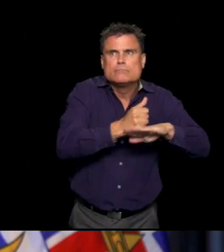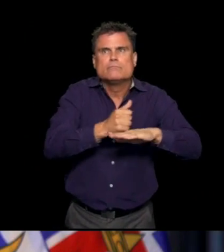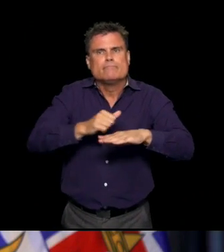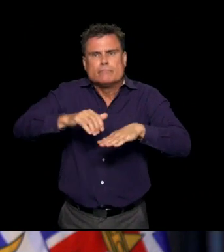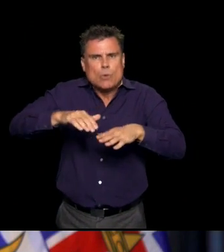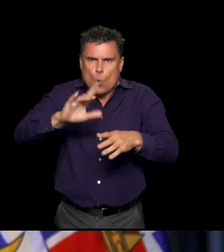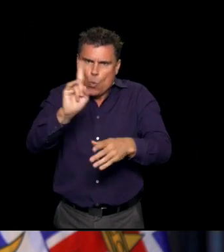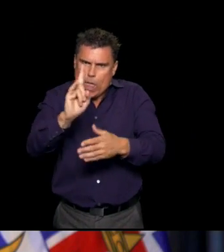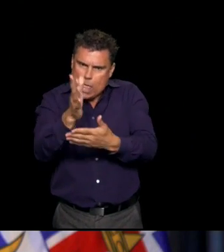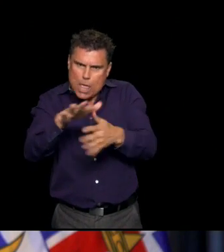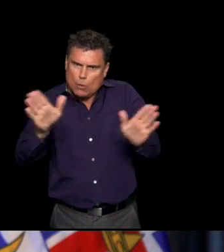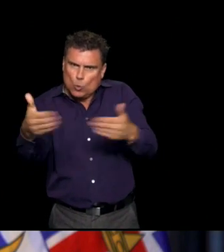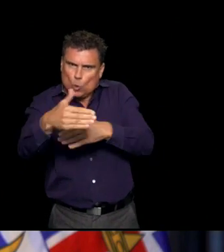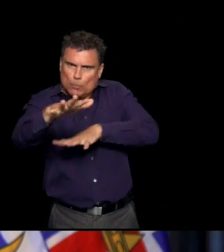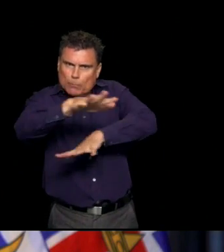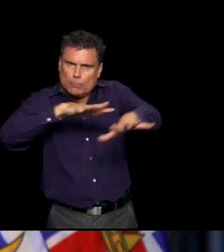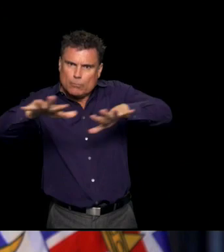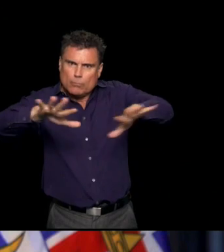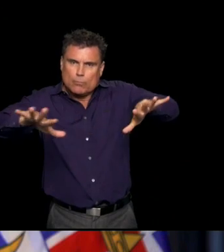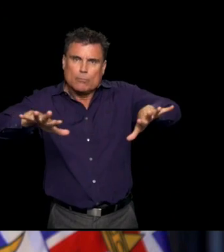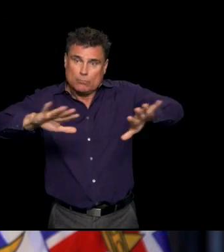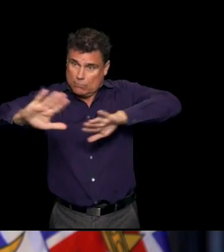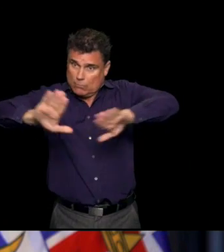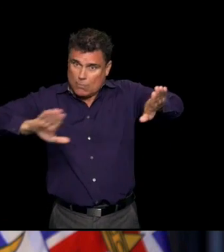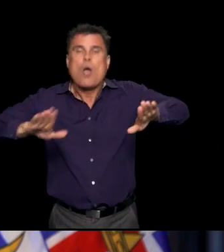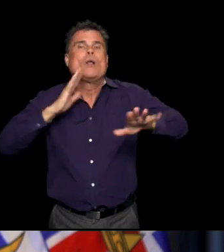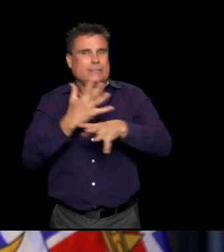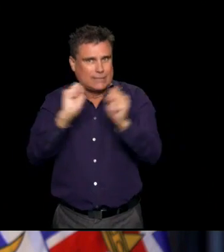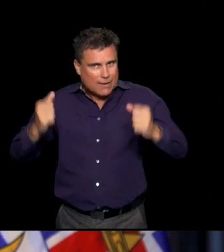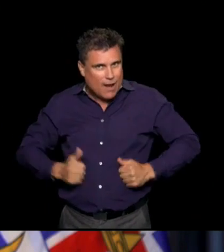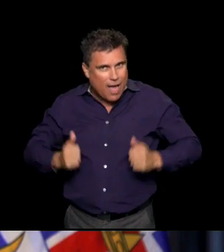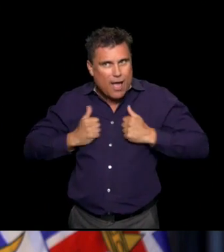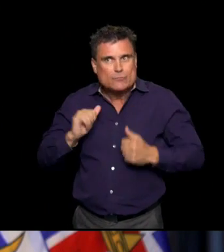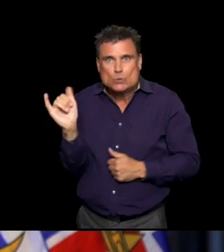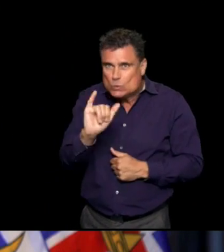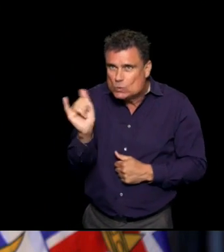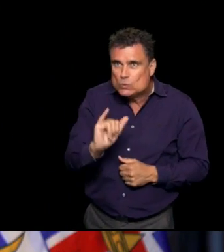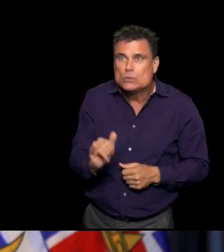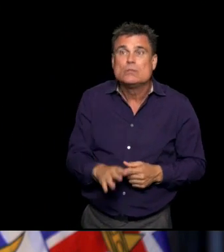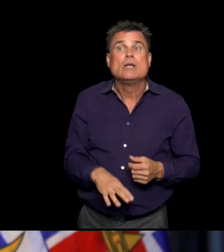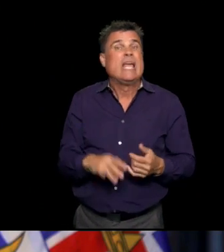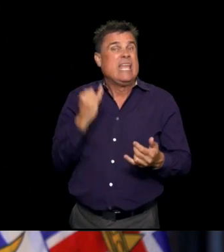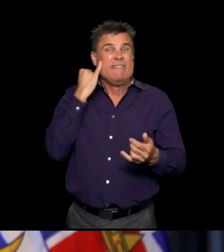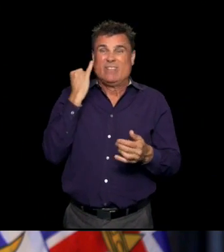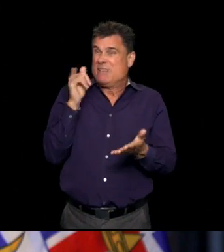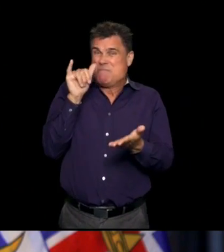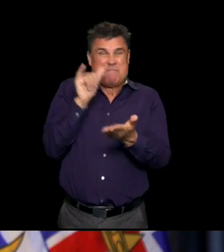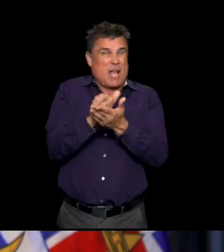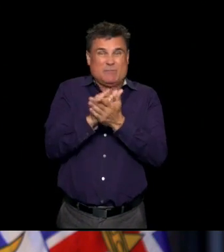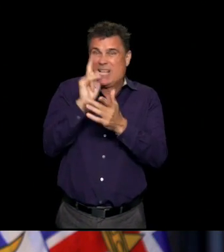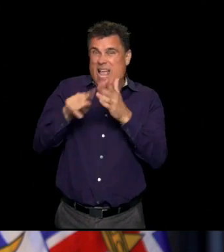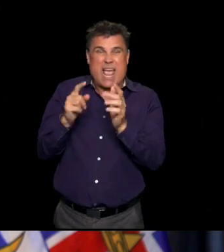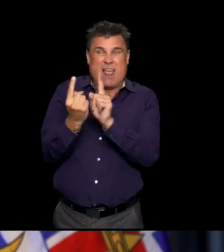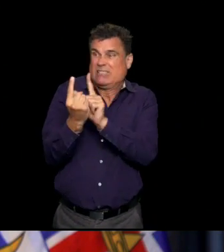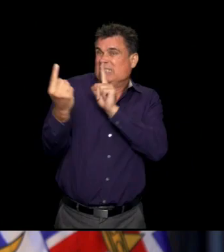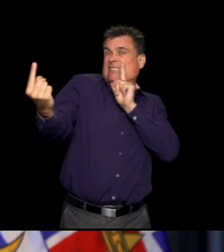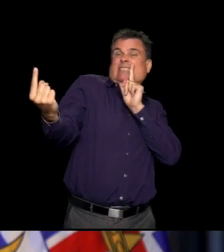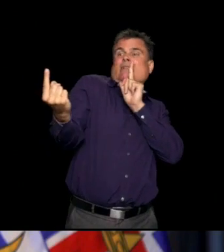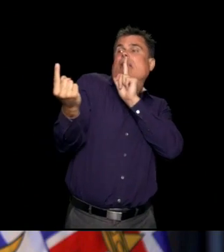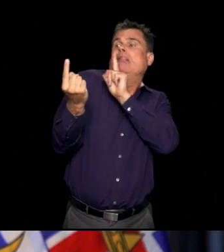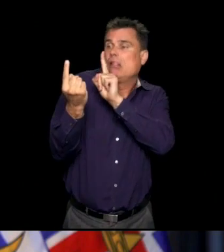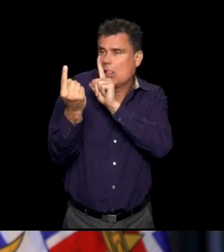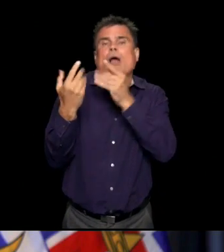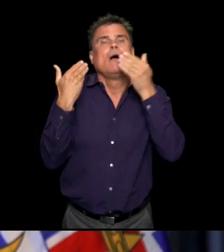we're asked to, or required to, or a lack of distancing makes it right to, saves lives. This weekend,